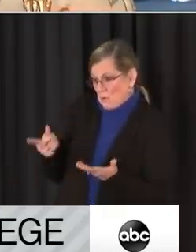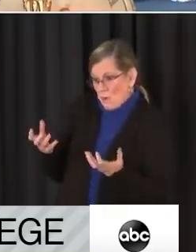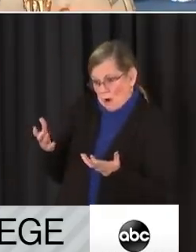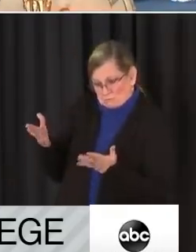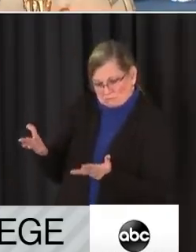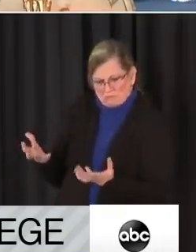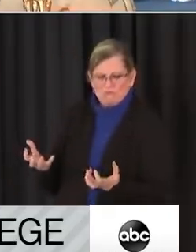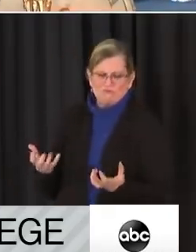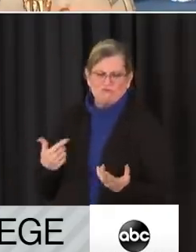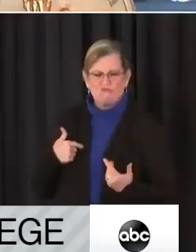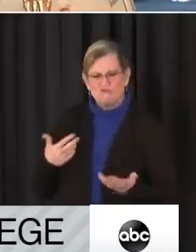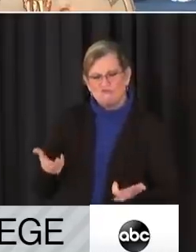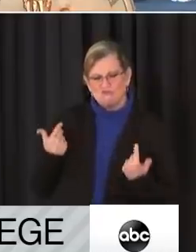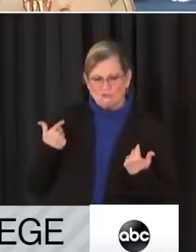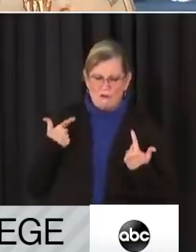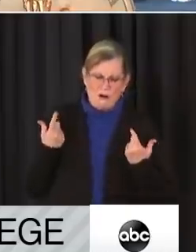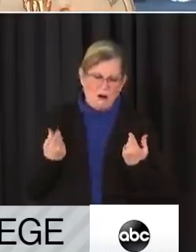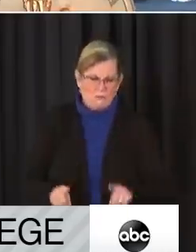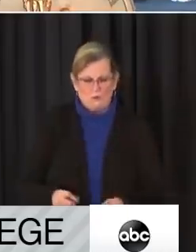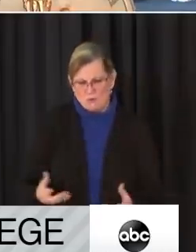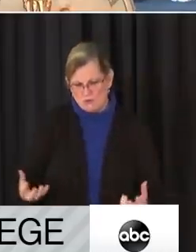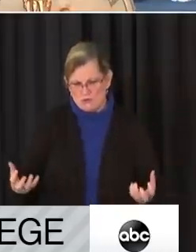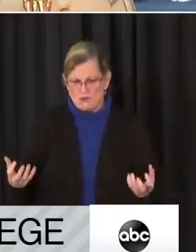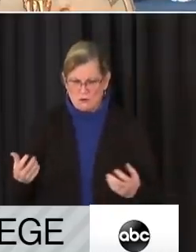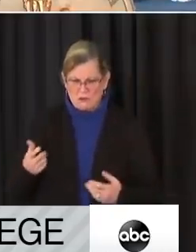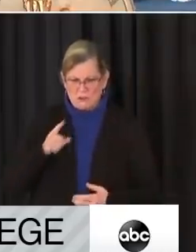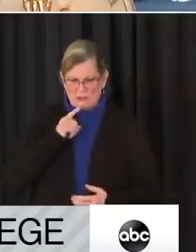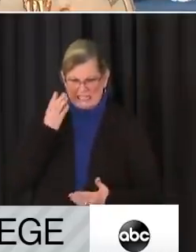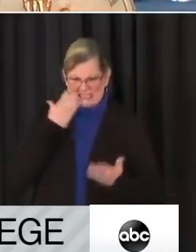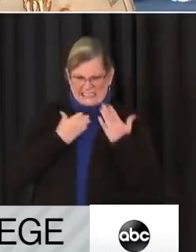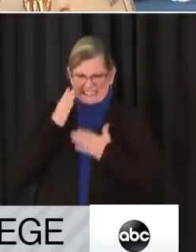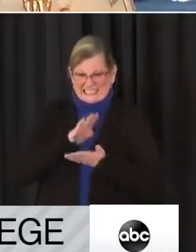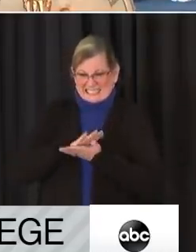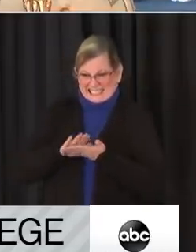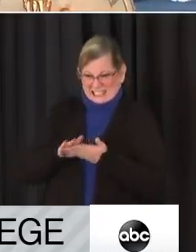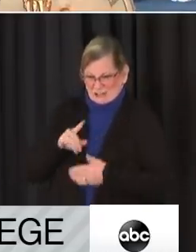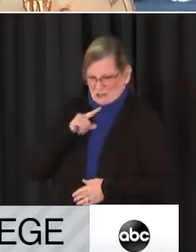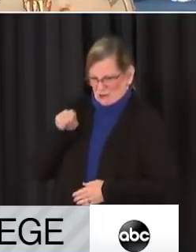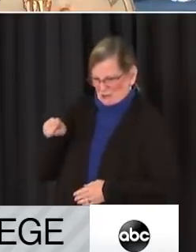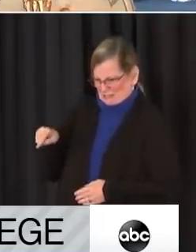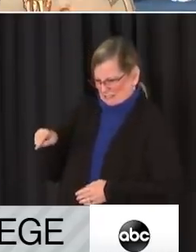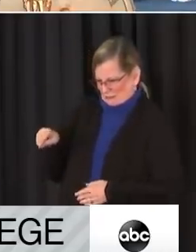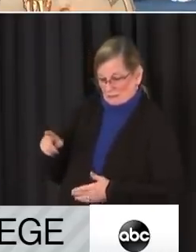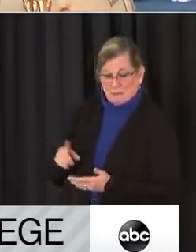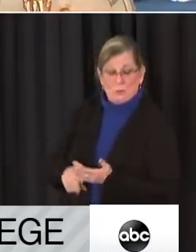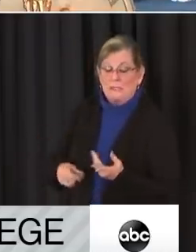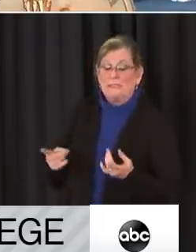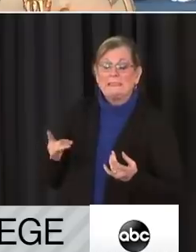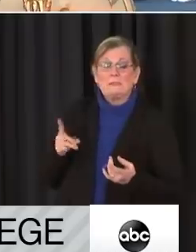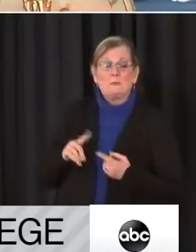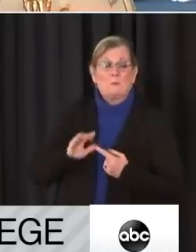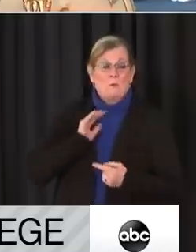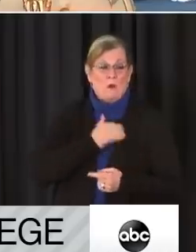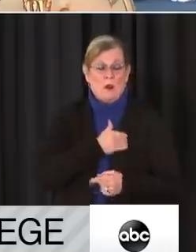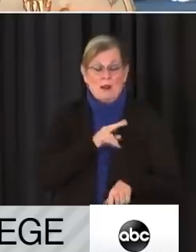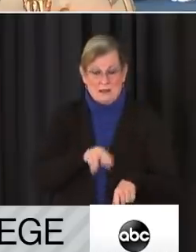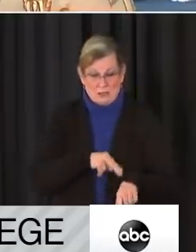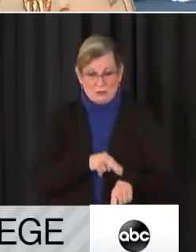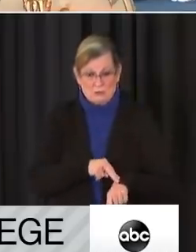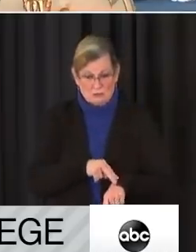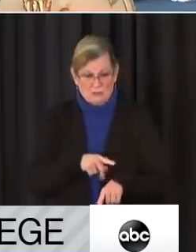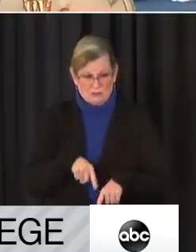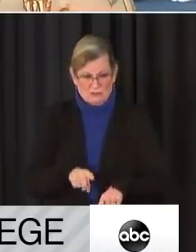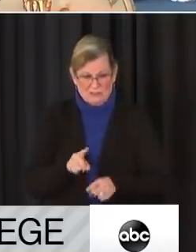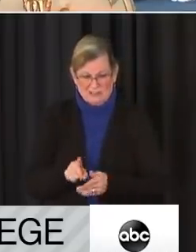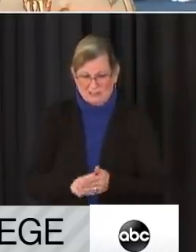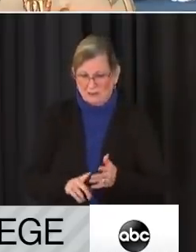and we must not underestimate the damage he can do to our nation and our democracy over the next two weeks.